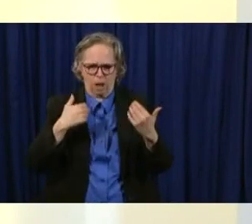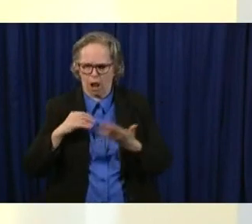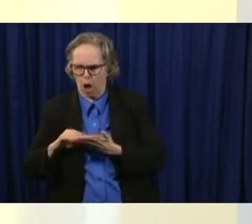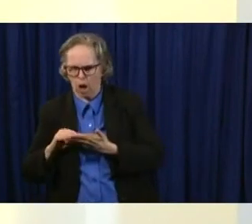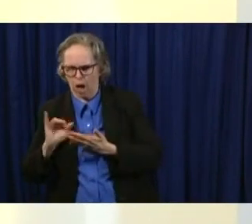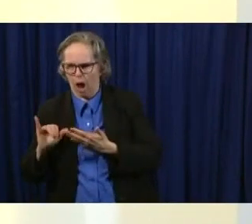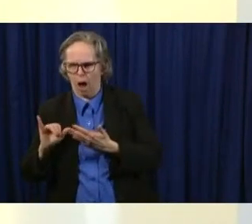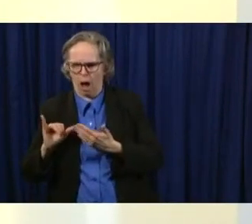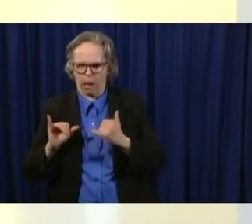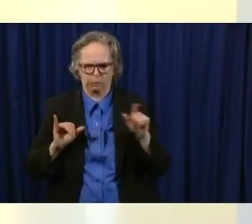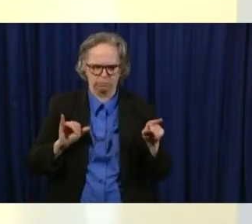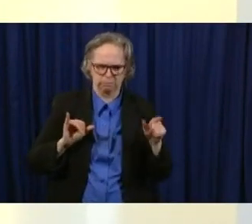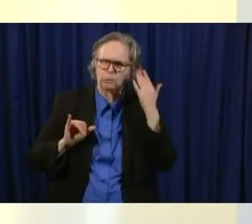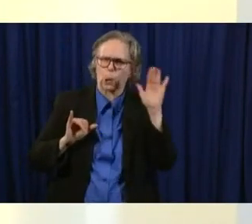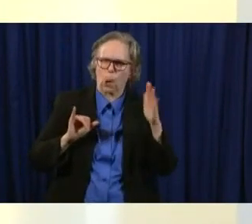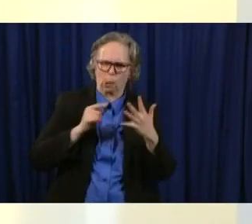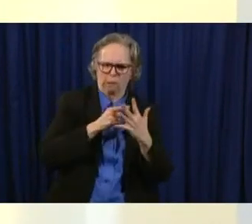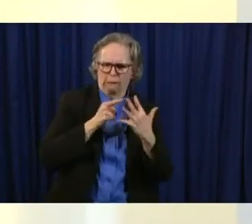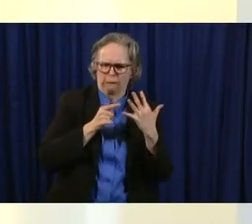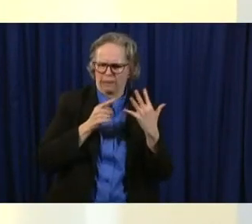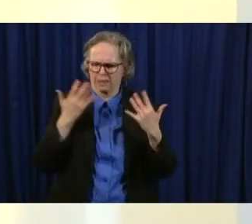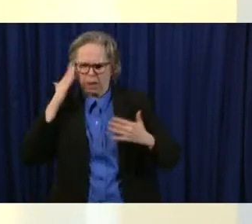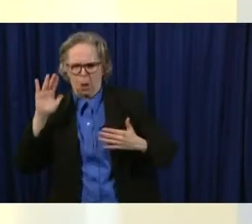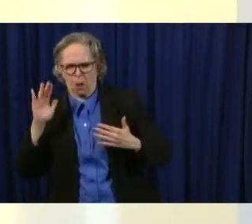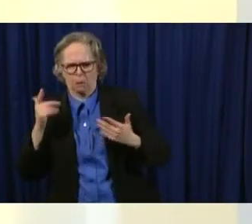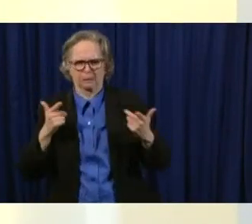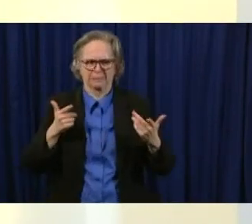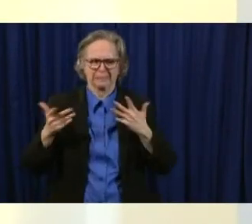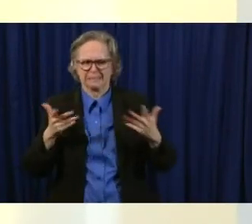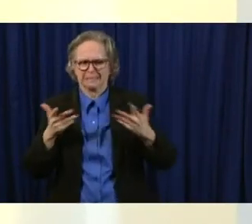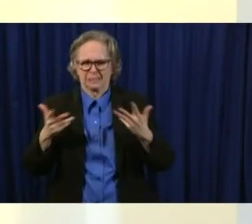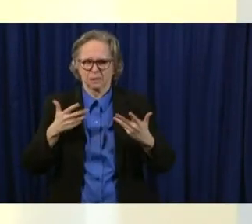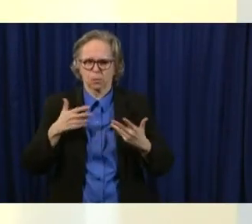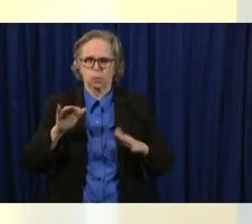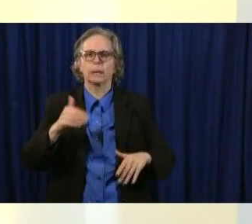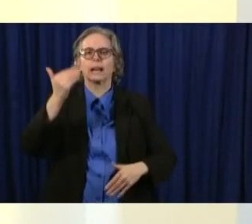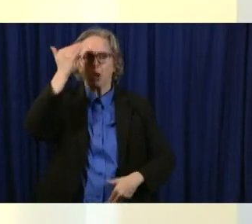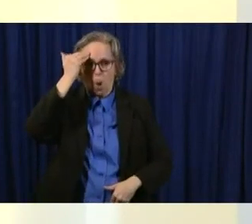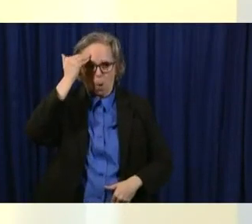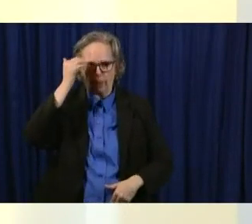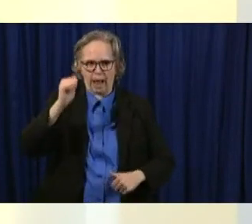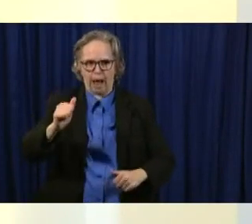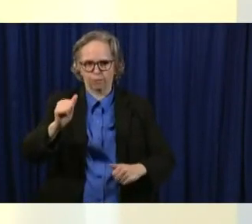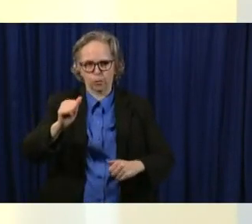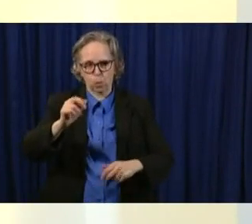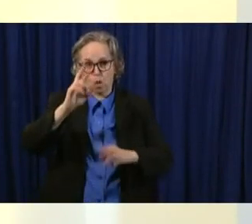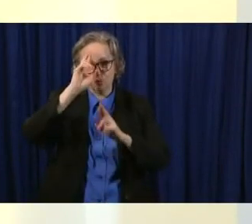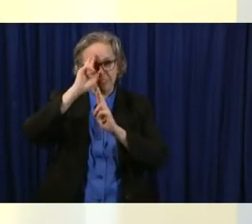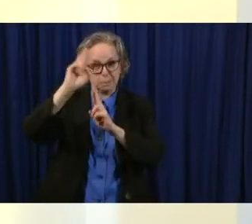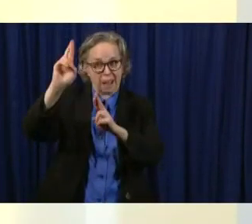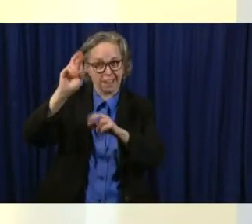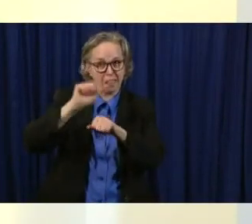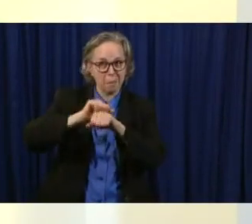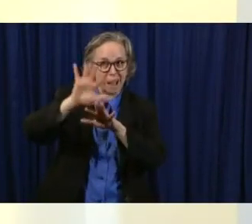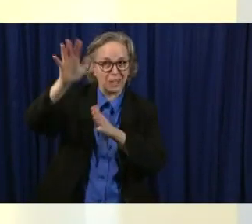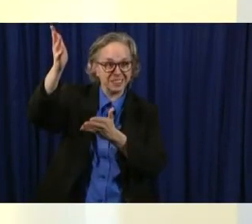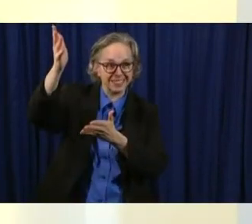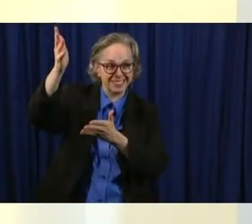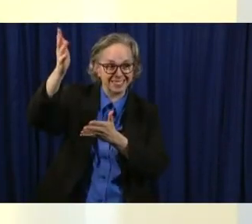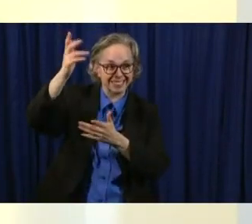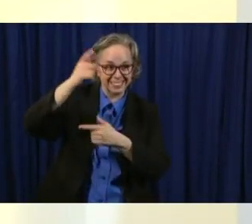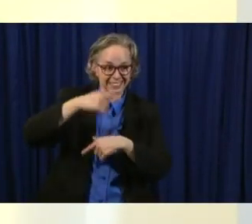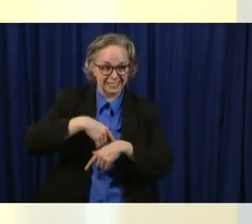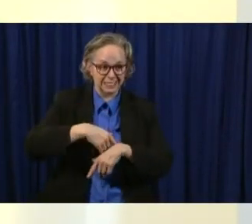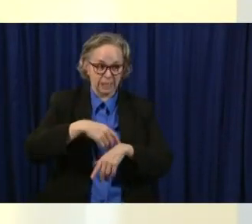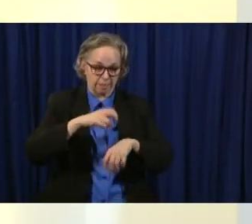One of the things we know is we have to respect the mountain. We have to respect this virus. Um, it will continue to evolve and we'll continue